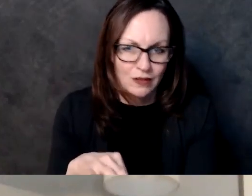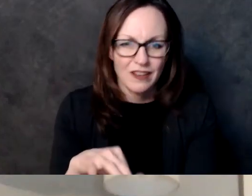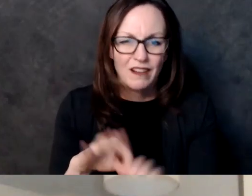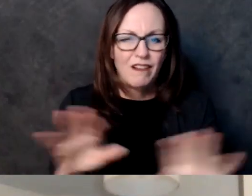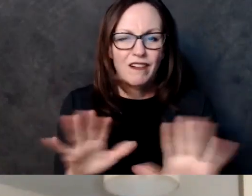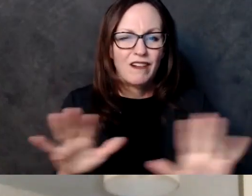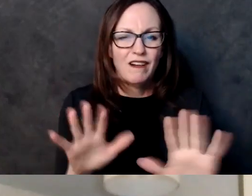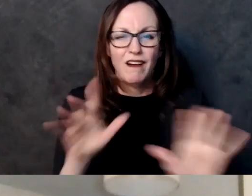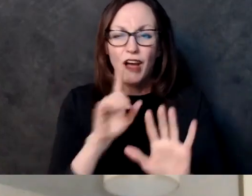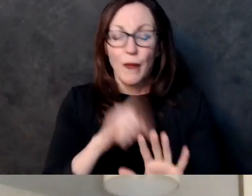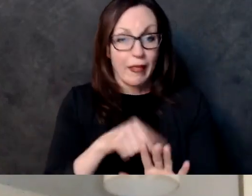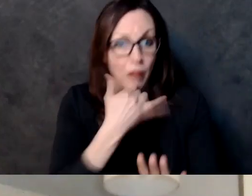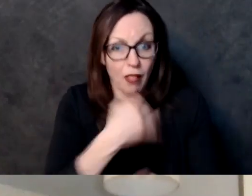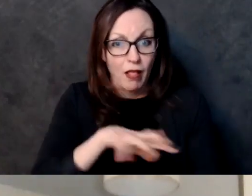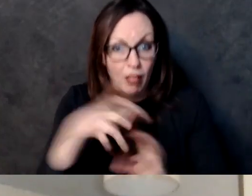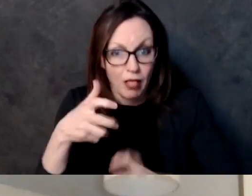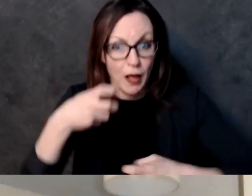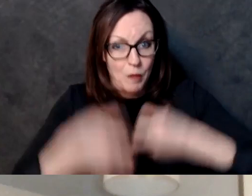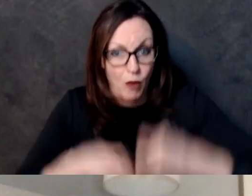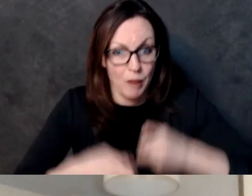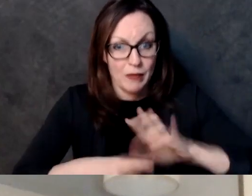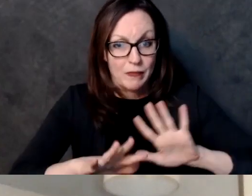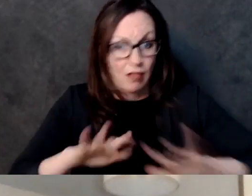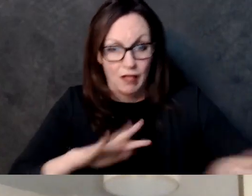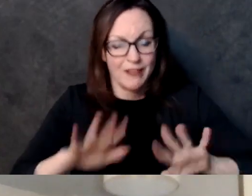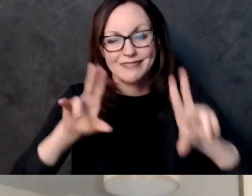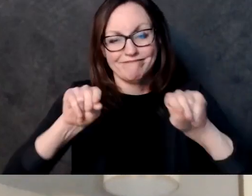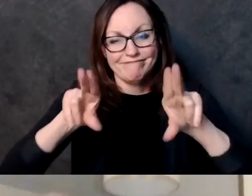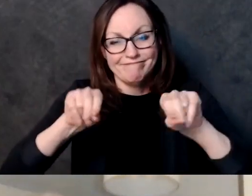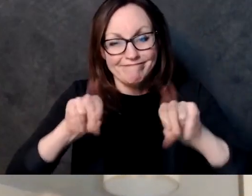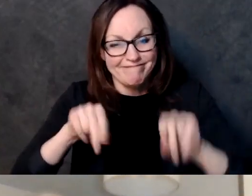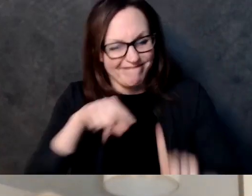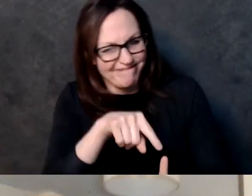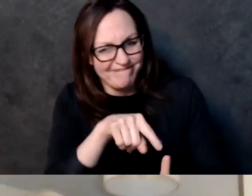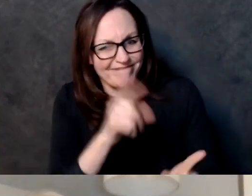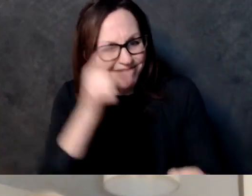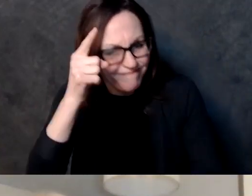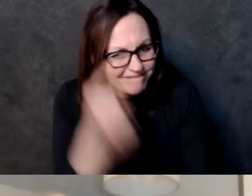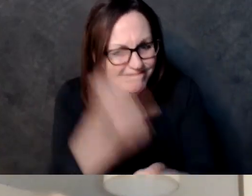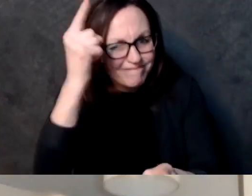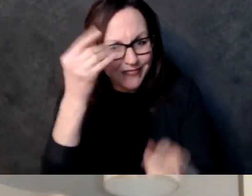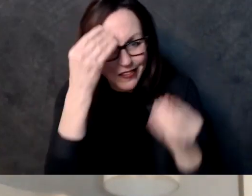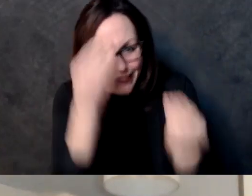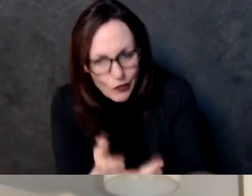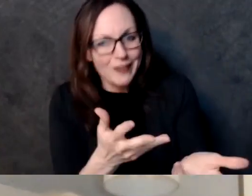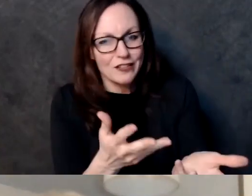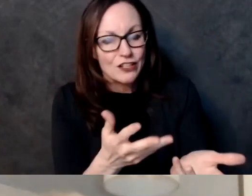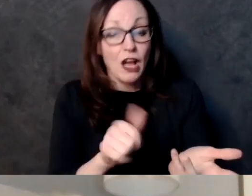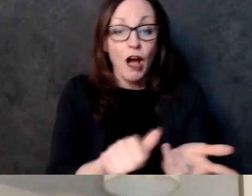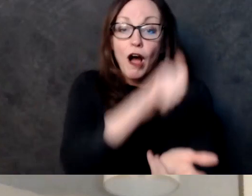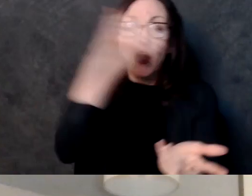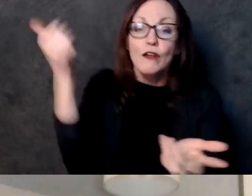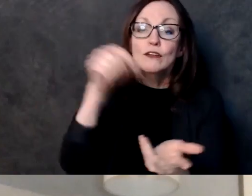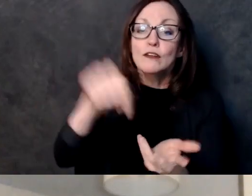repeated over and over and over and that has gained some ground among certain circles as well as in some kind of um